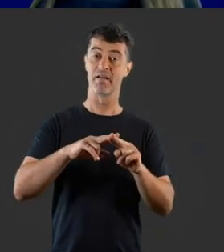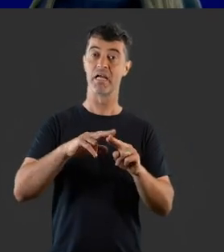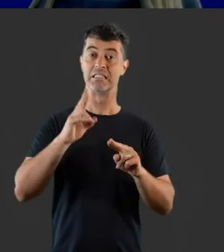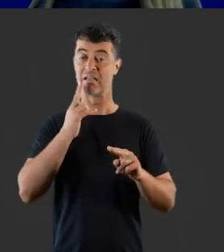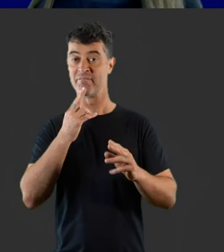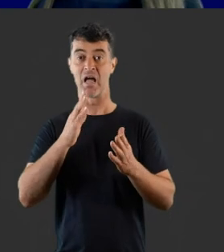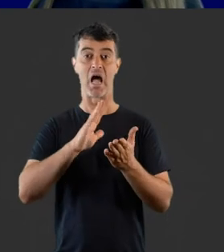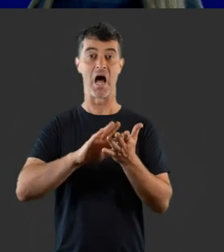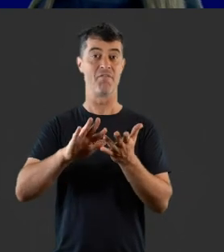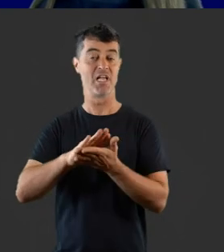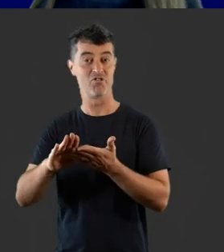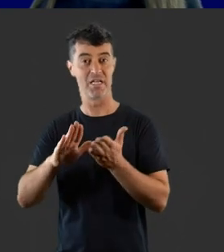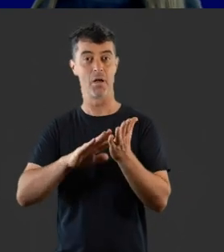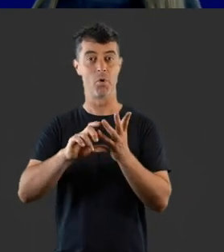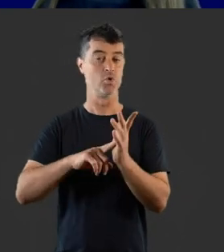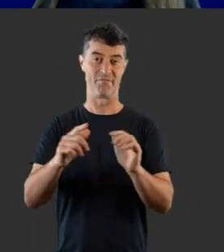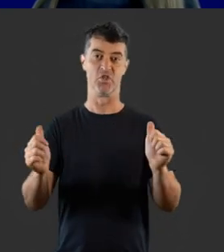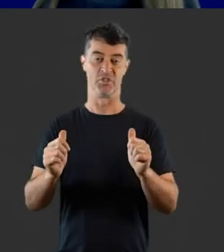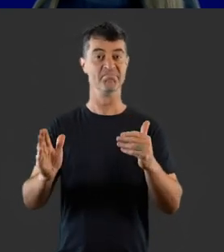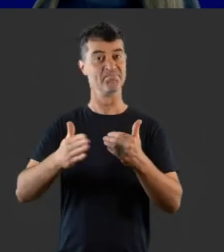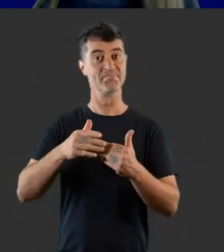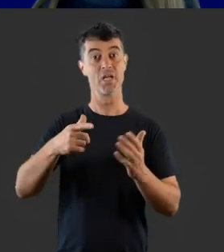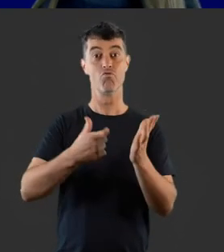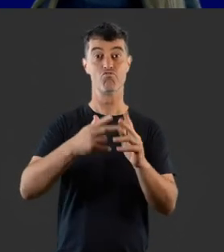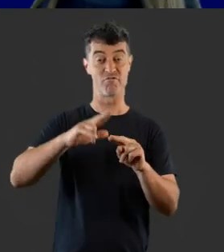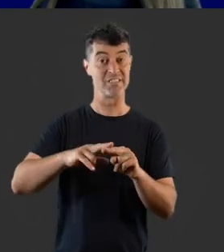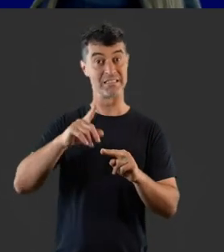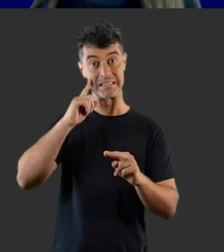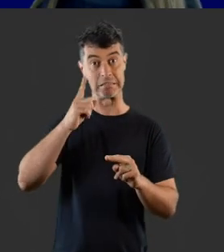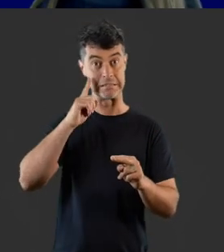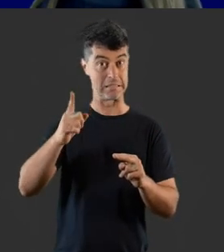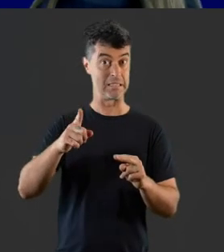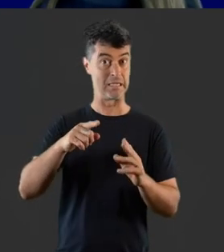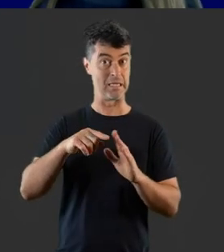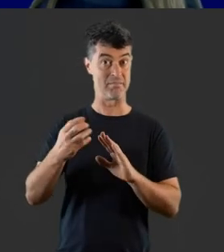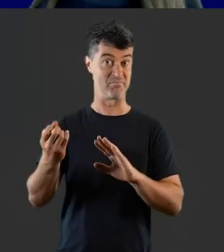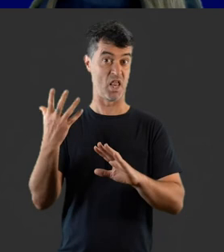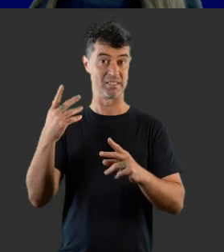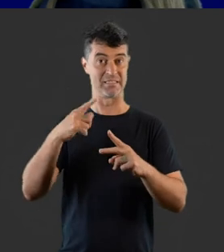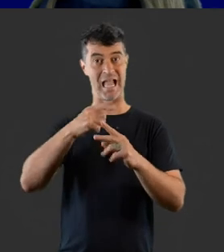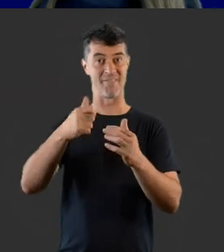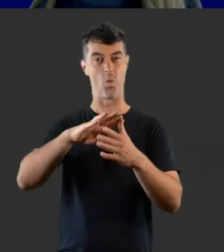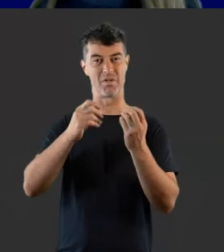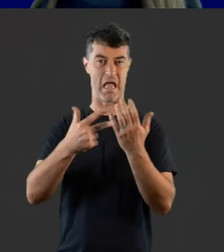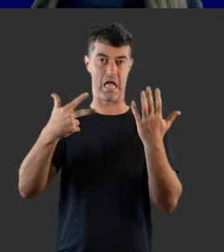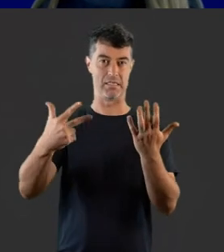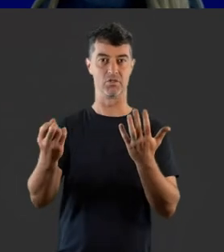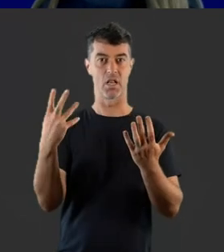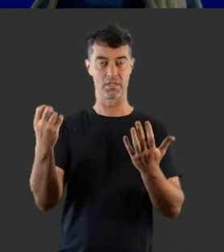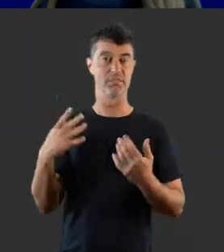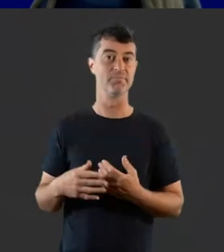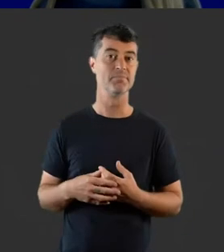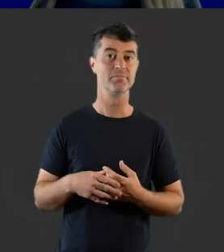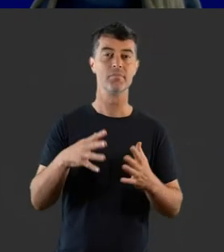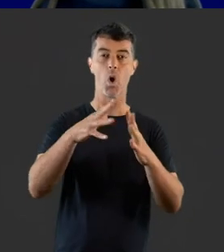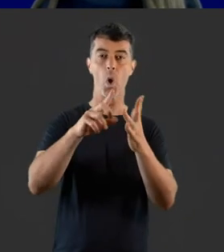That concludes the deaf, deaf, hard of hearing module. References for this presentation can be found on the following